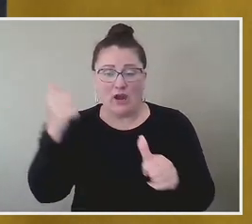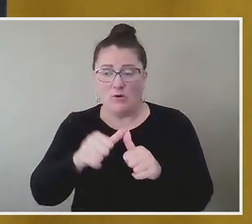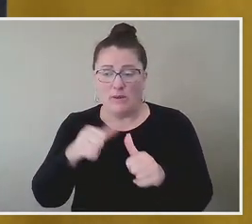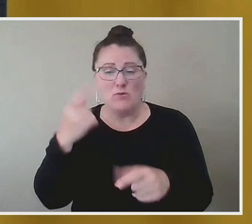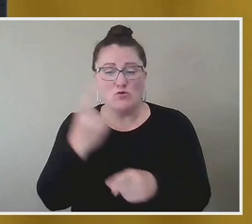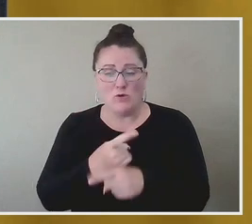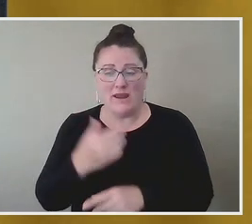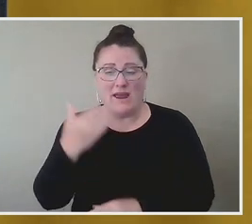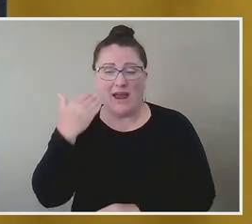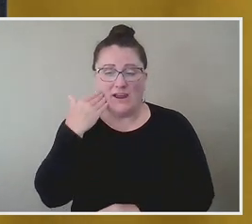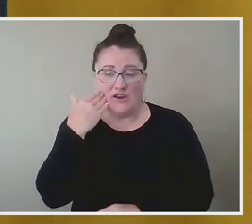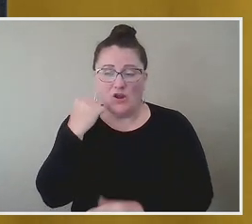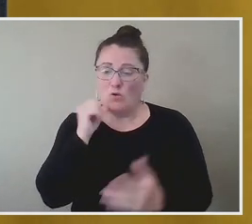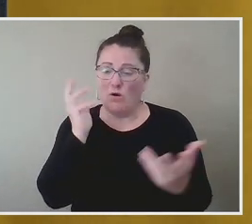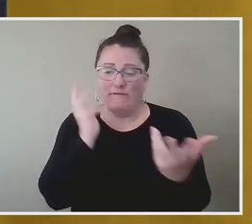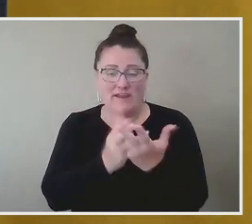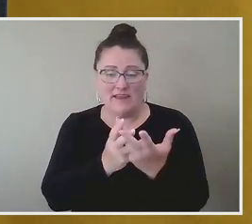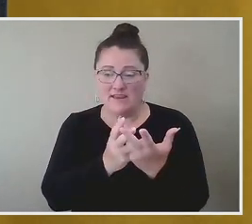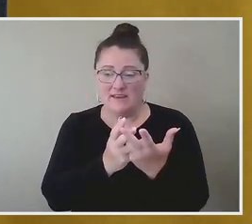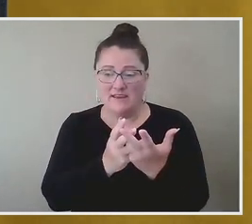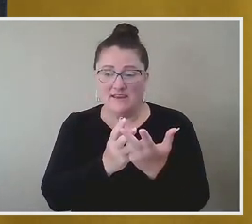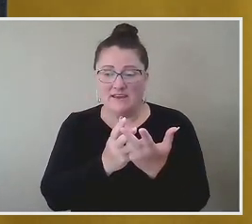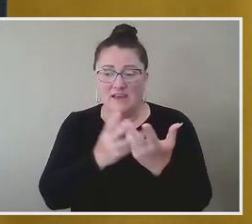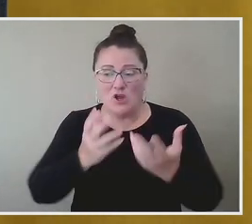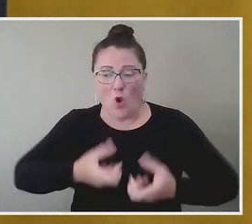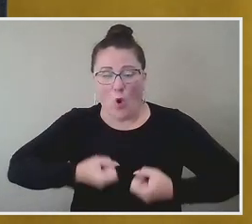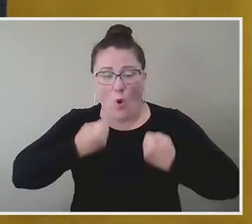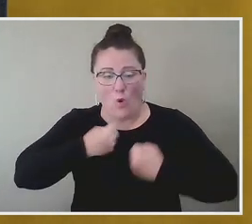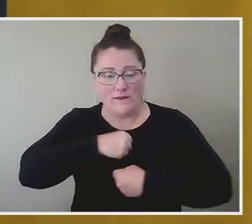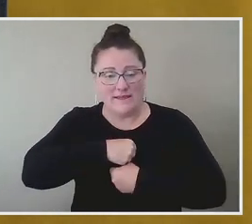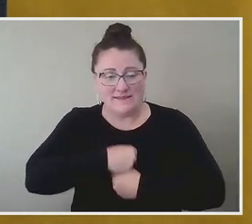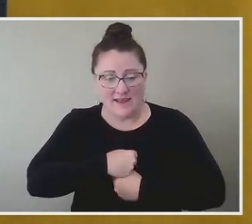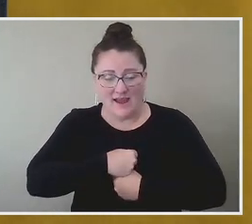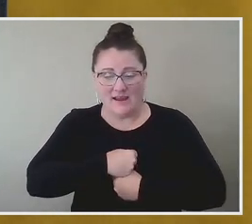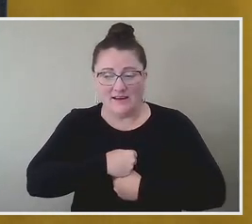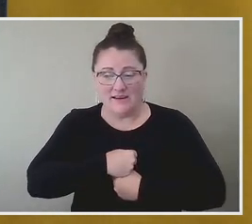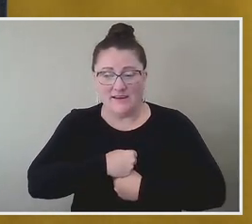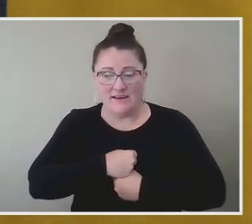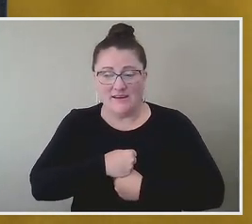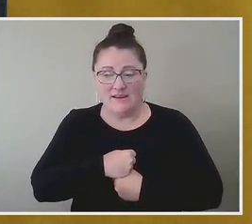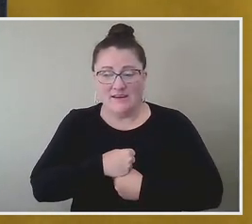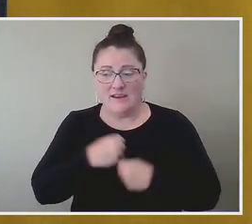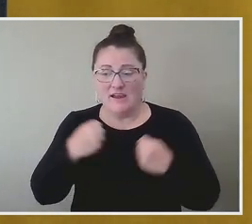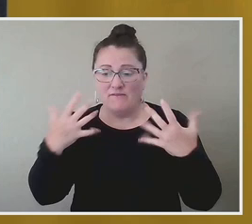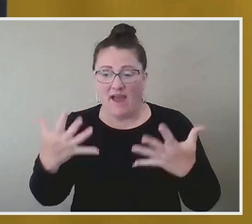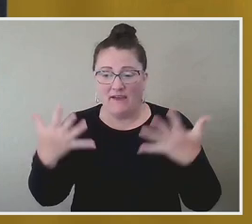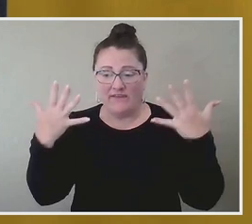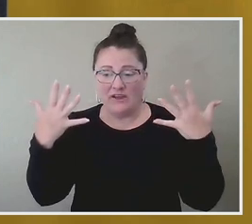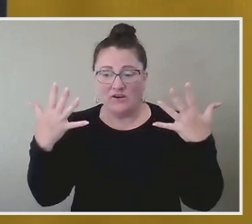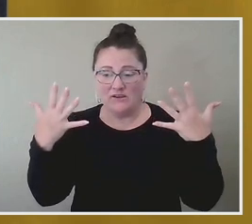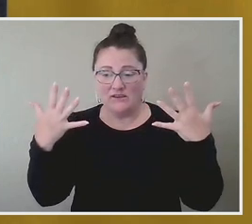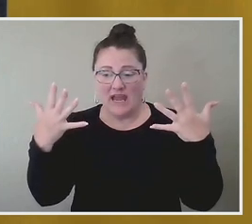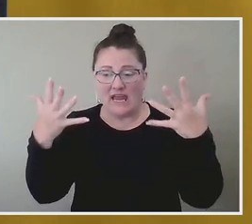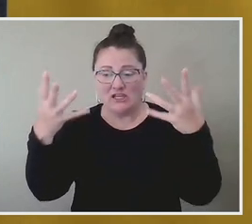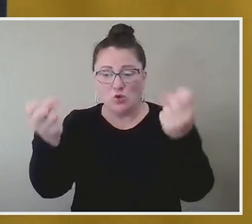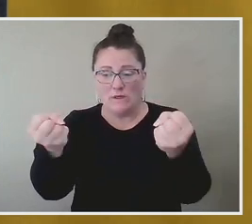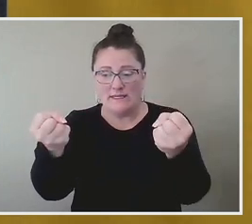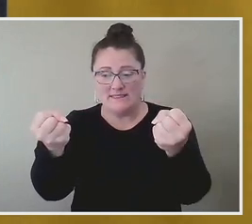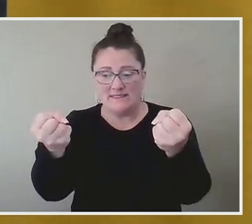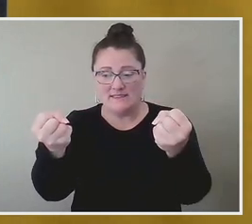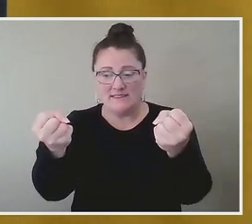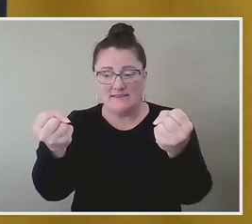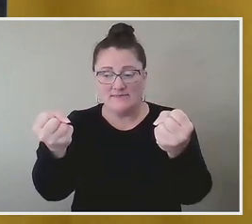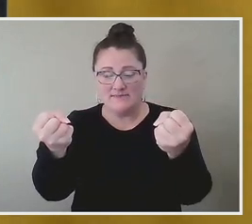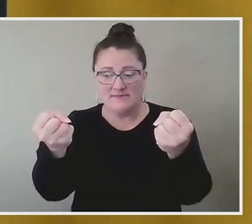if it won't fit, to hold it inside, all five fingers, and squeeze. Thank